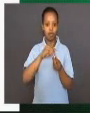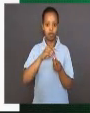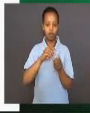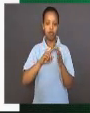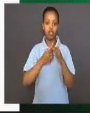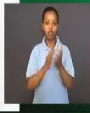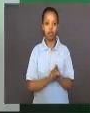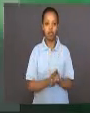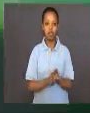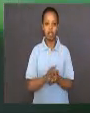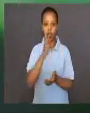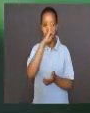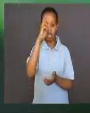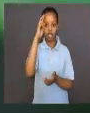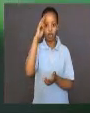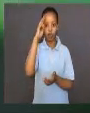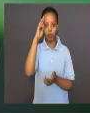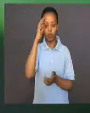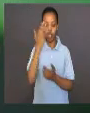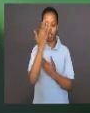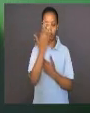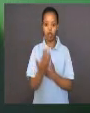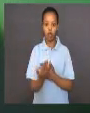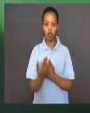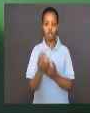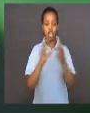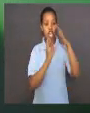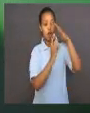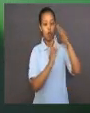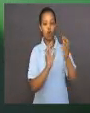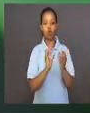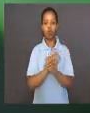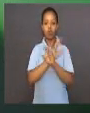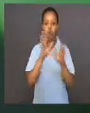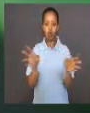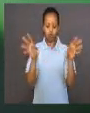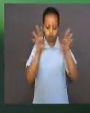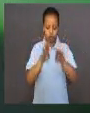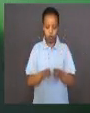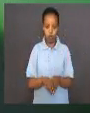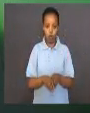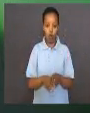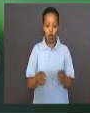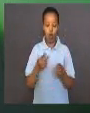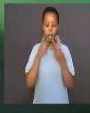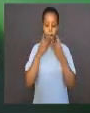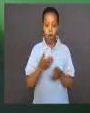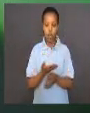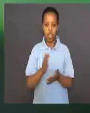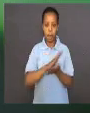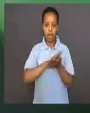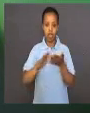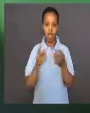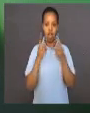of light. The mirror concentrated the light of the lamp and